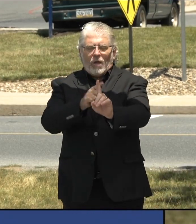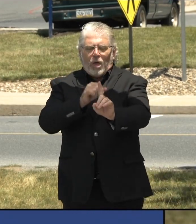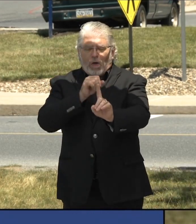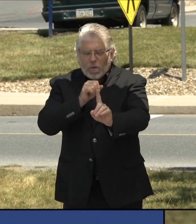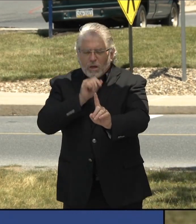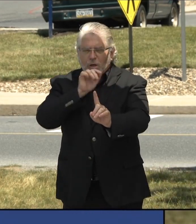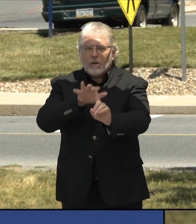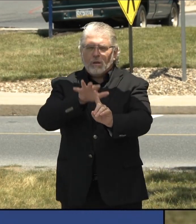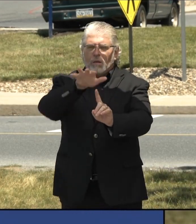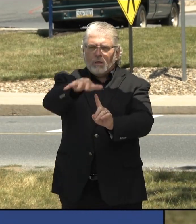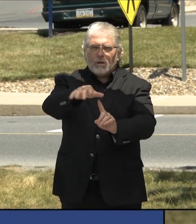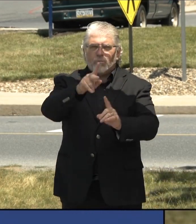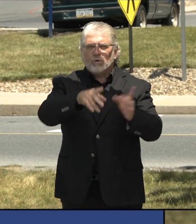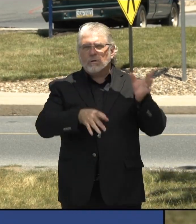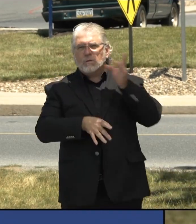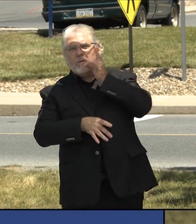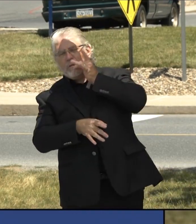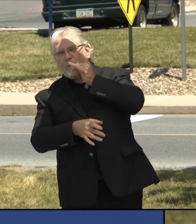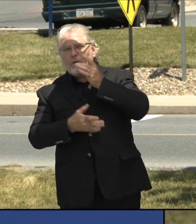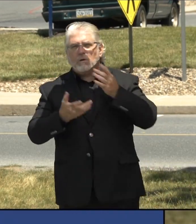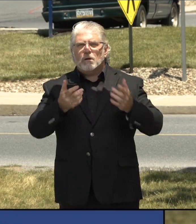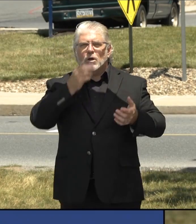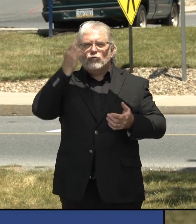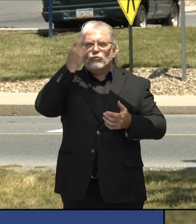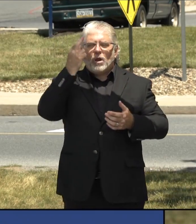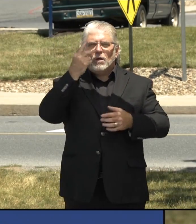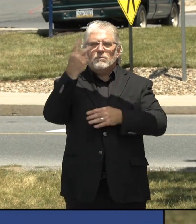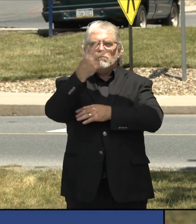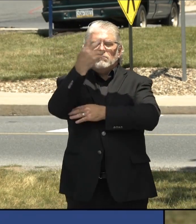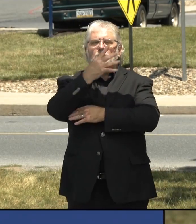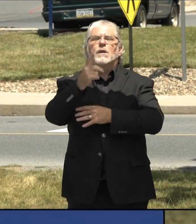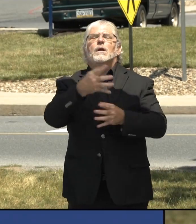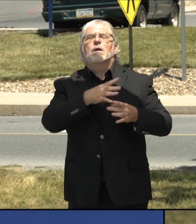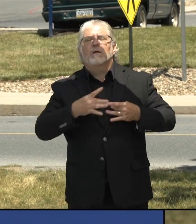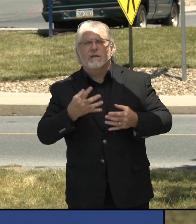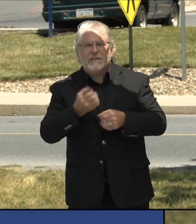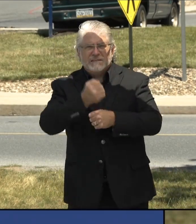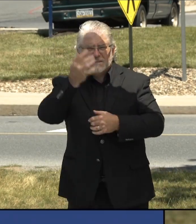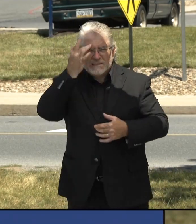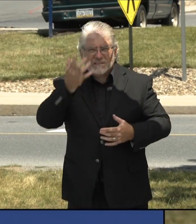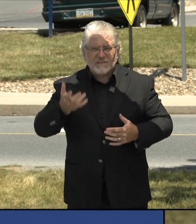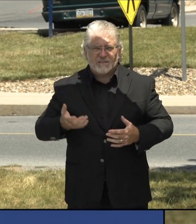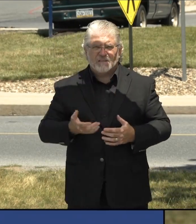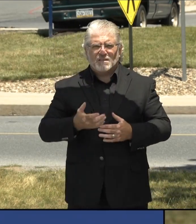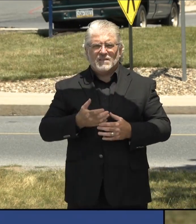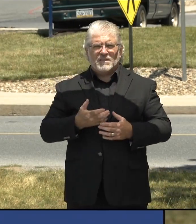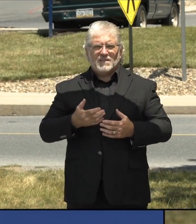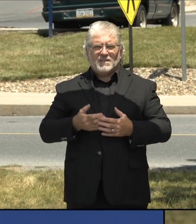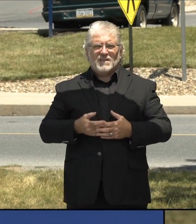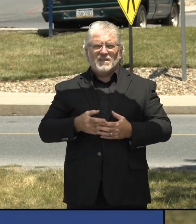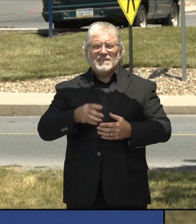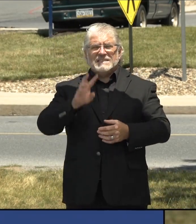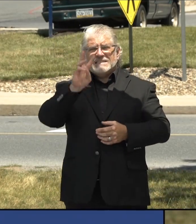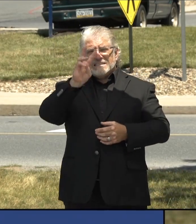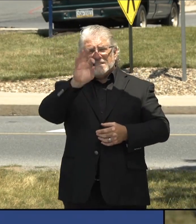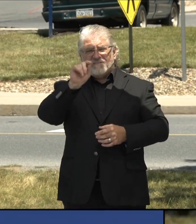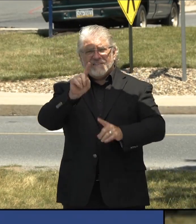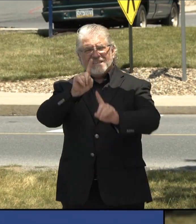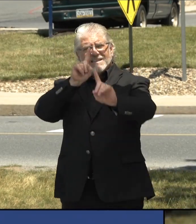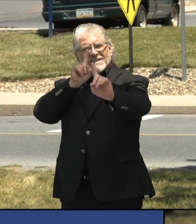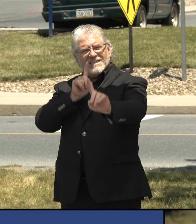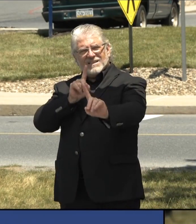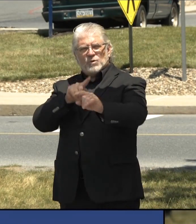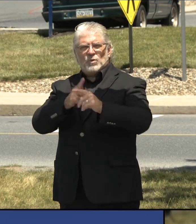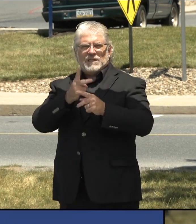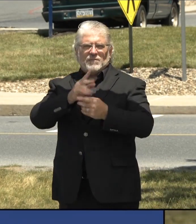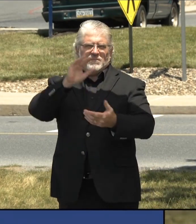it'll be more at risk than if they were, you know, 10 more than six feet away. So, you know, given the variety of circumstances, there's